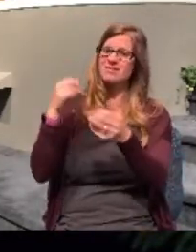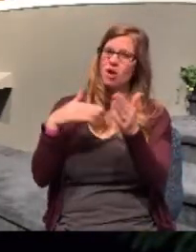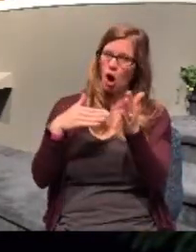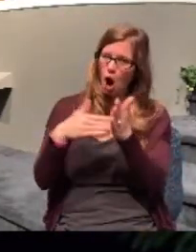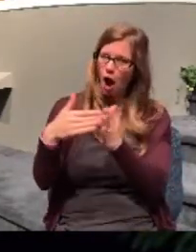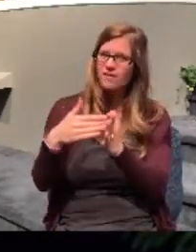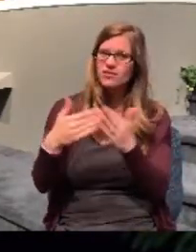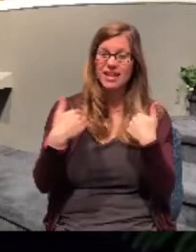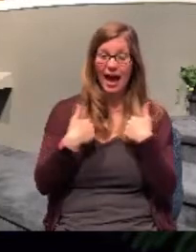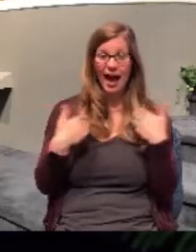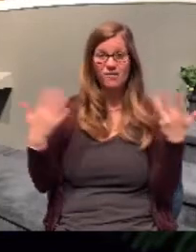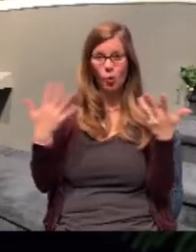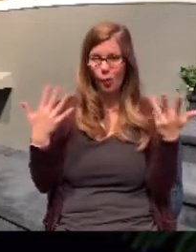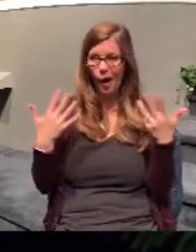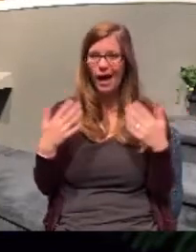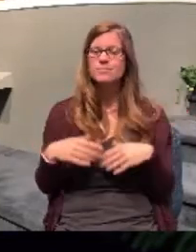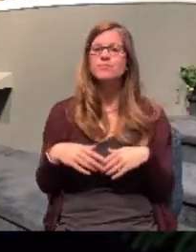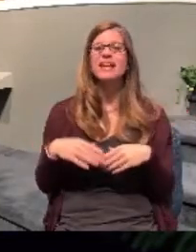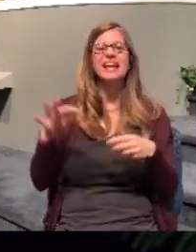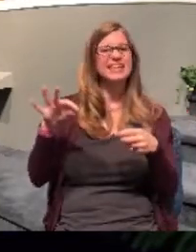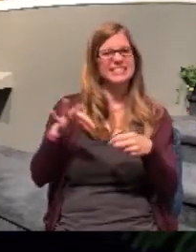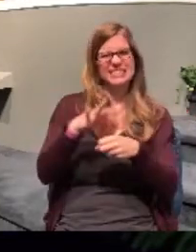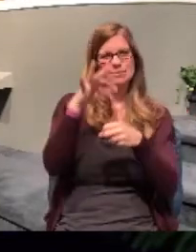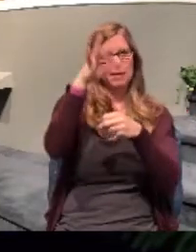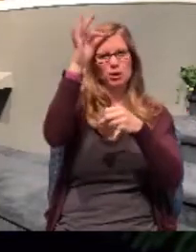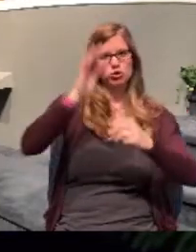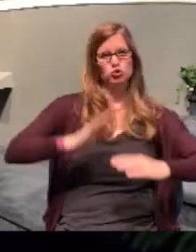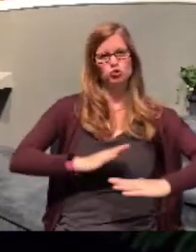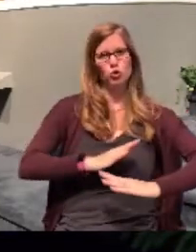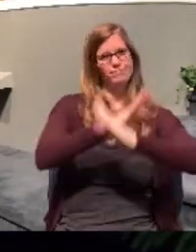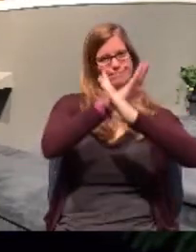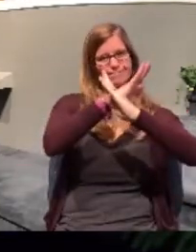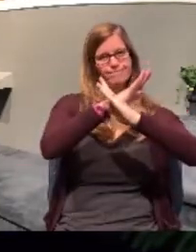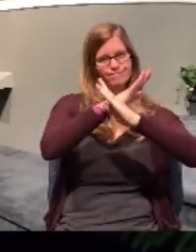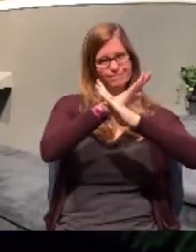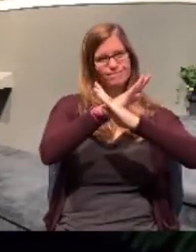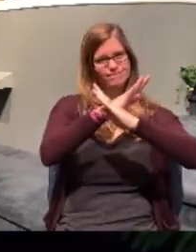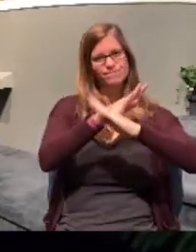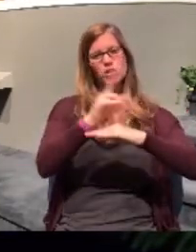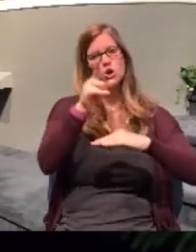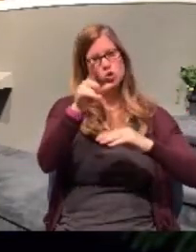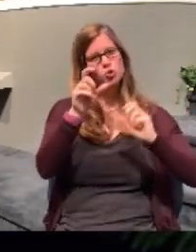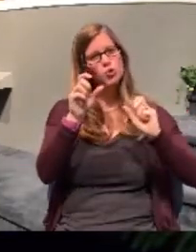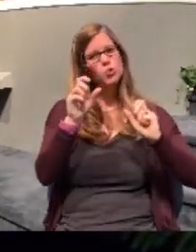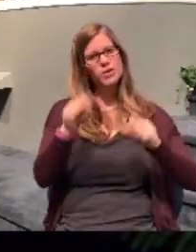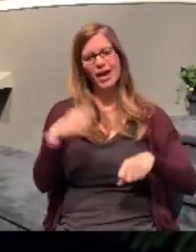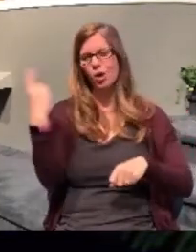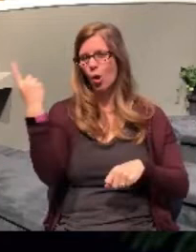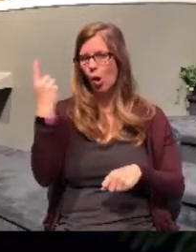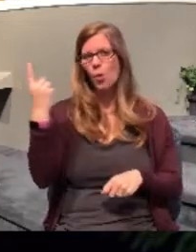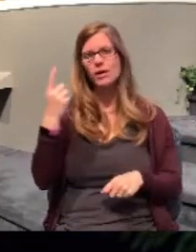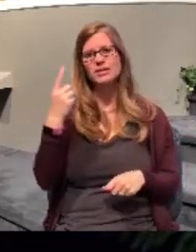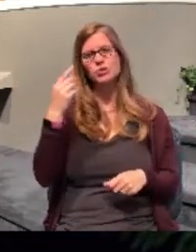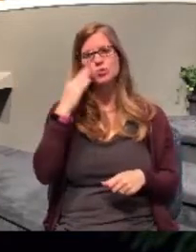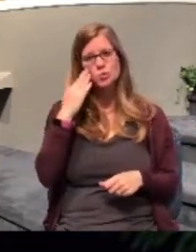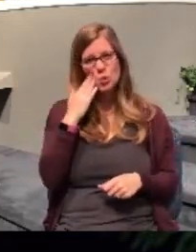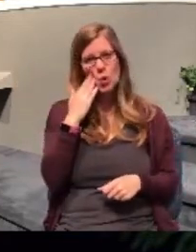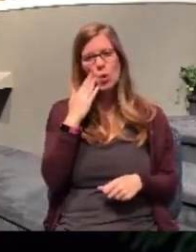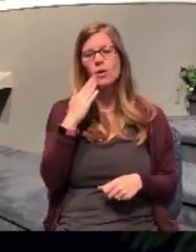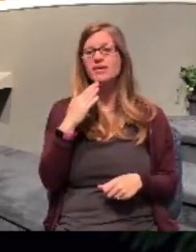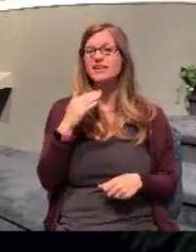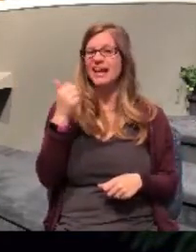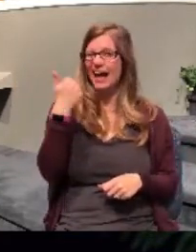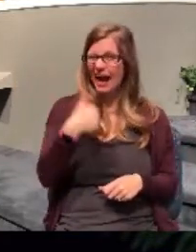Did you hear that? Almost every time, you can count on it that spiritual victory is met